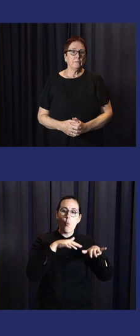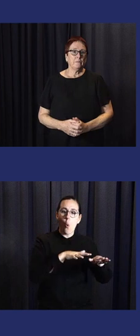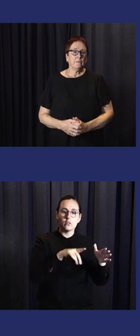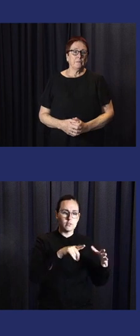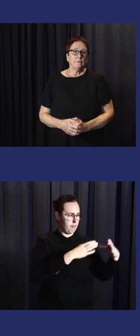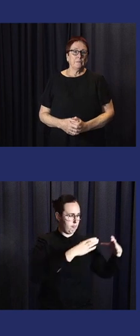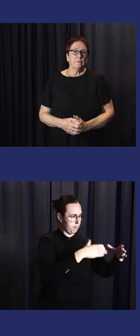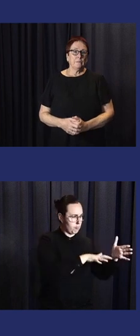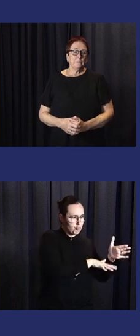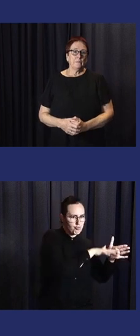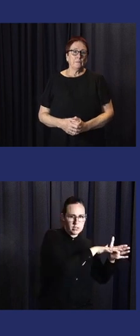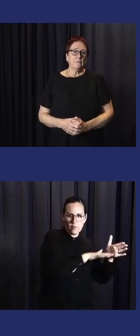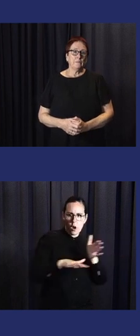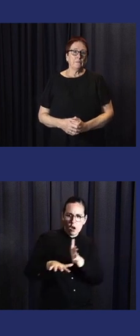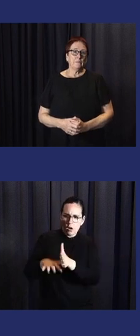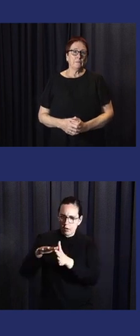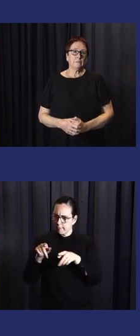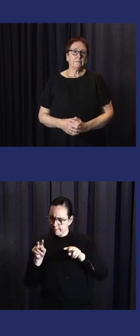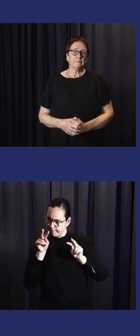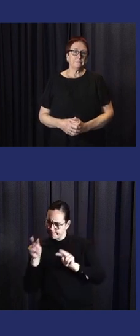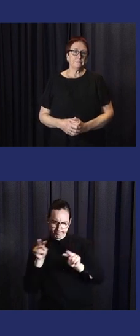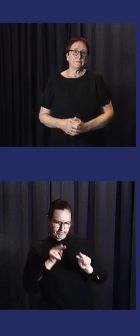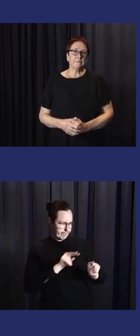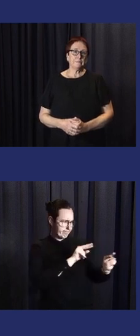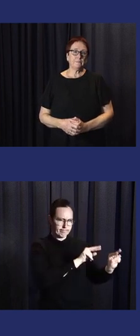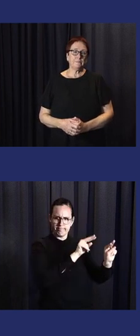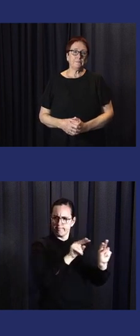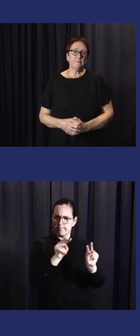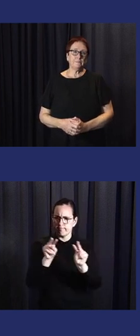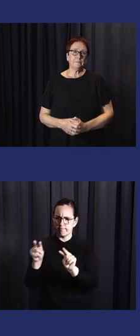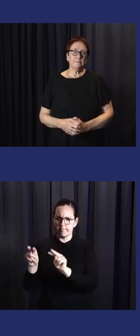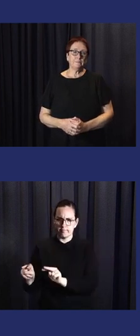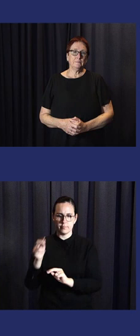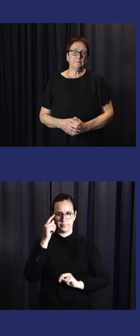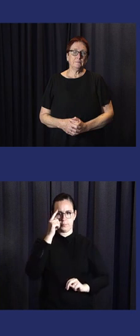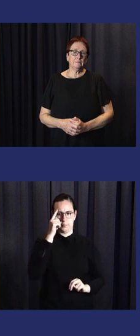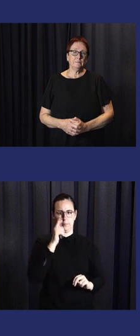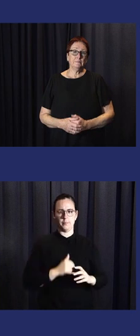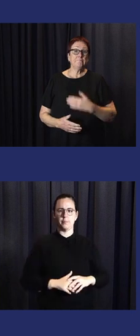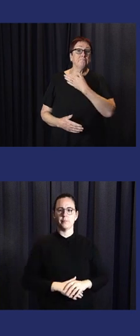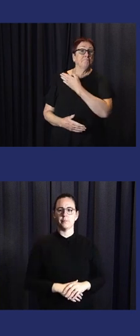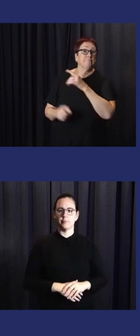And with other hydro-meter stations we list below.